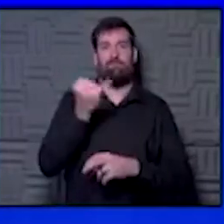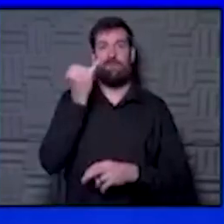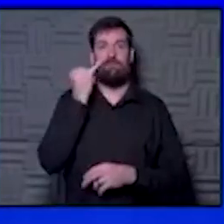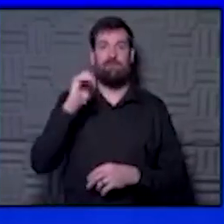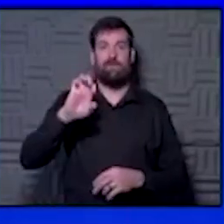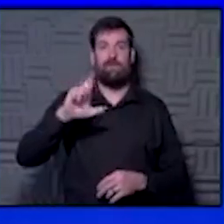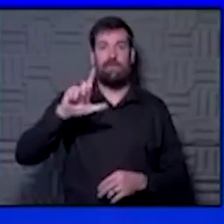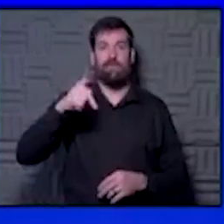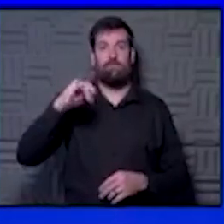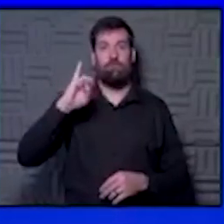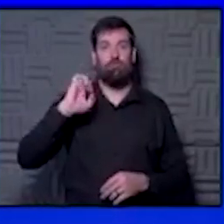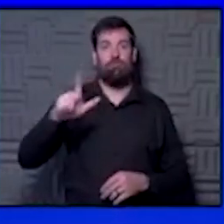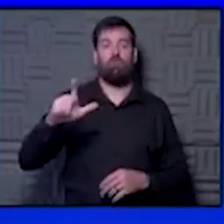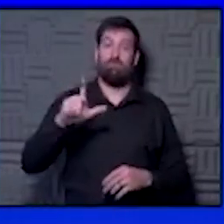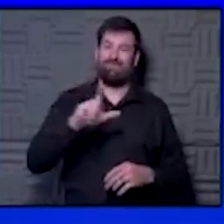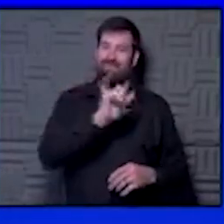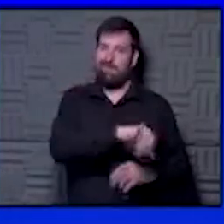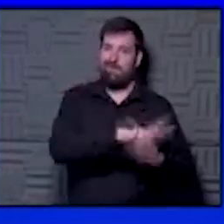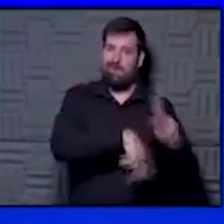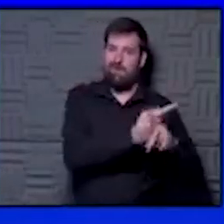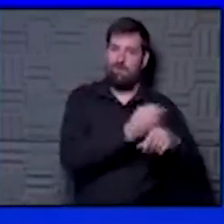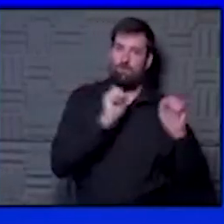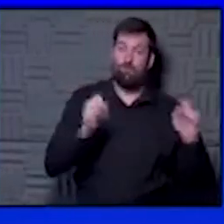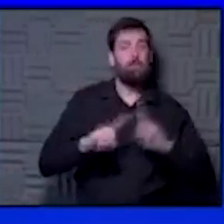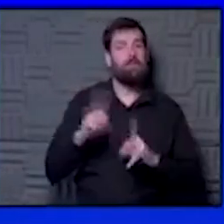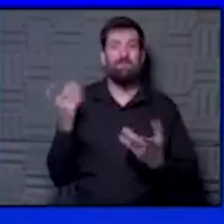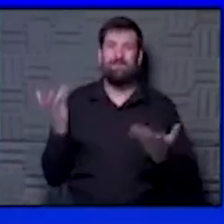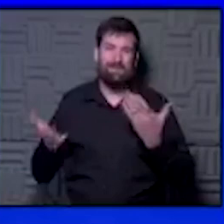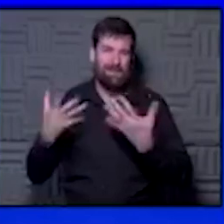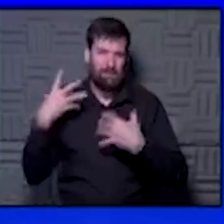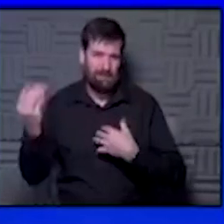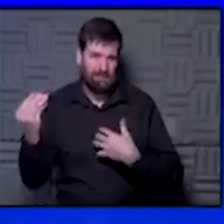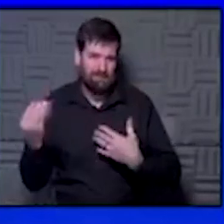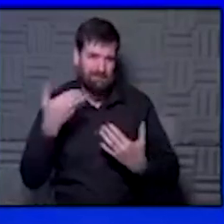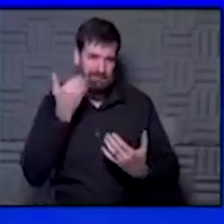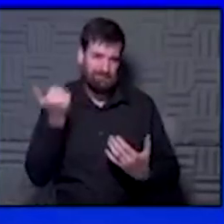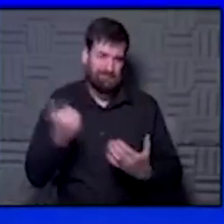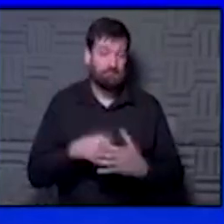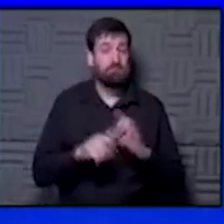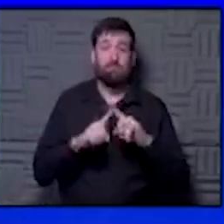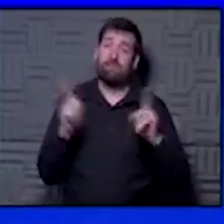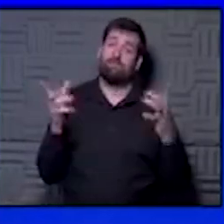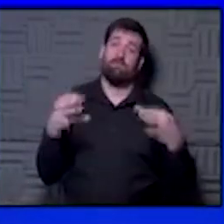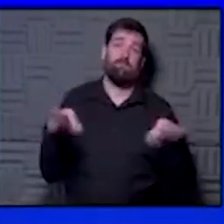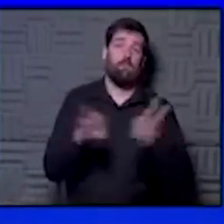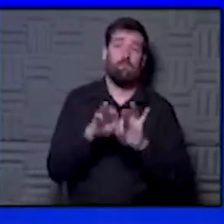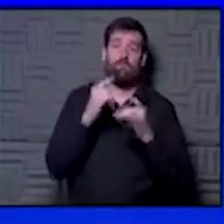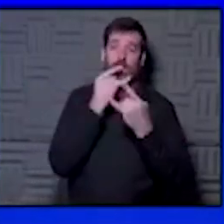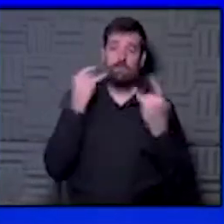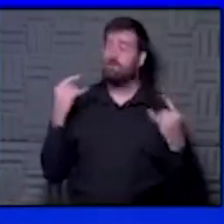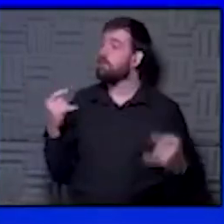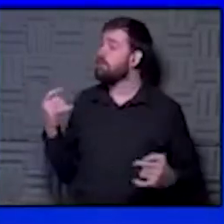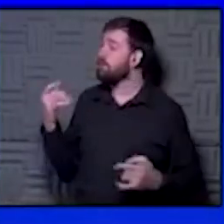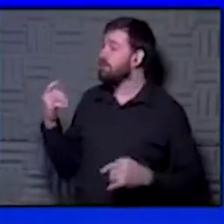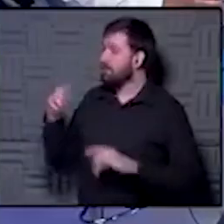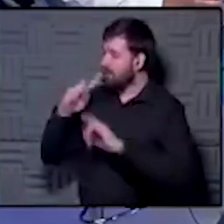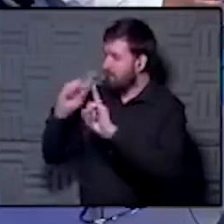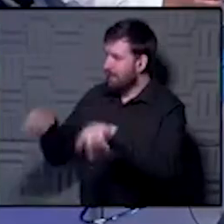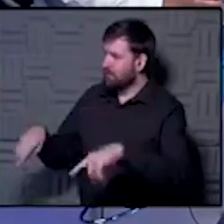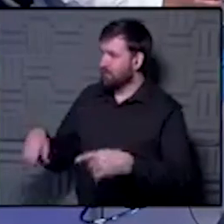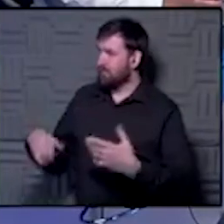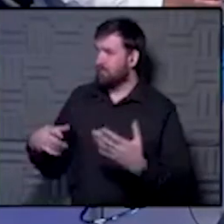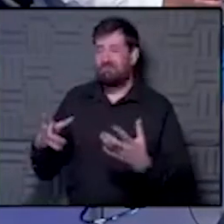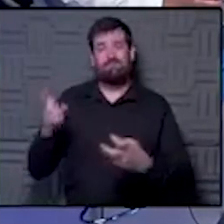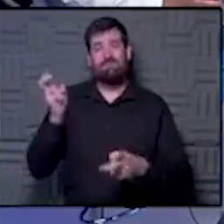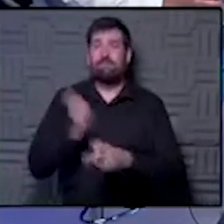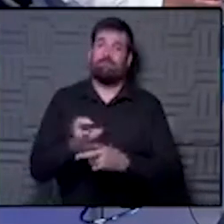the elliptical or something aerobic like that, but maybe you need to do that outside. But it is important to be wearing a mask when doing that. answer is these are just going